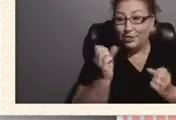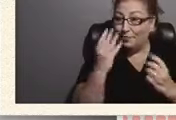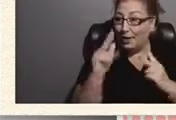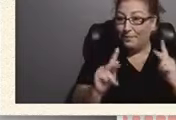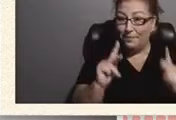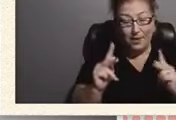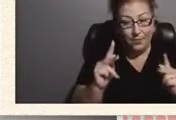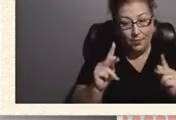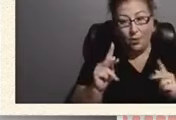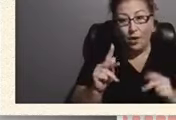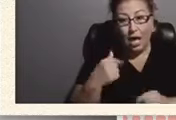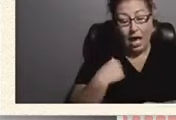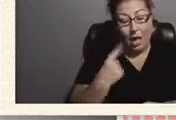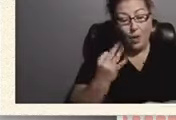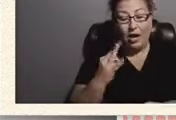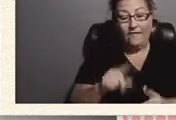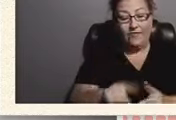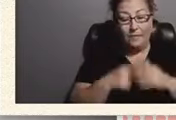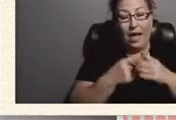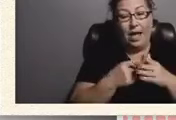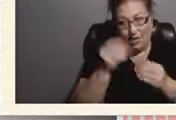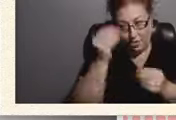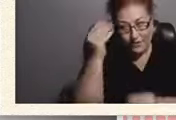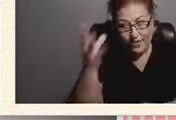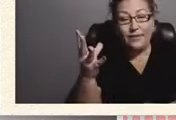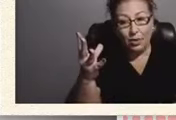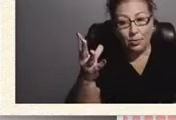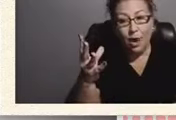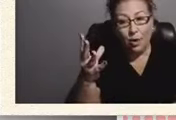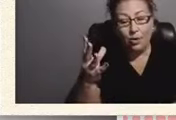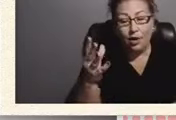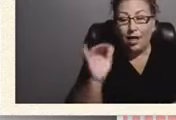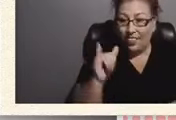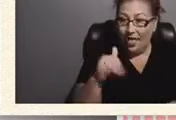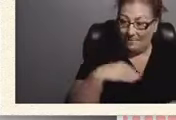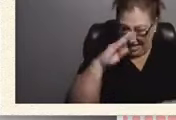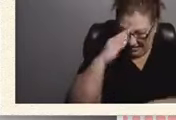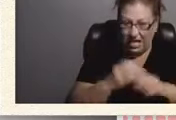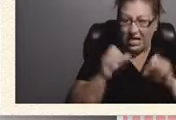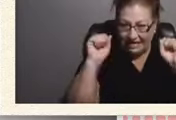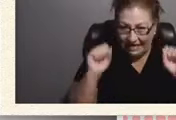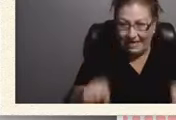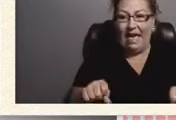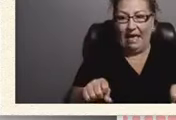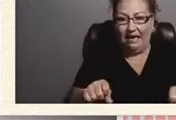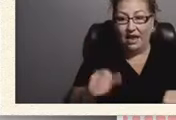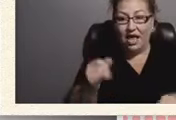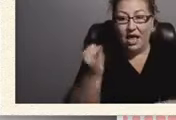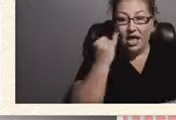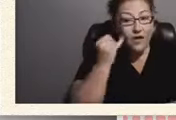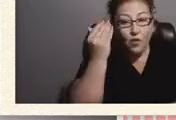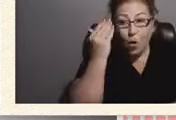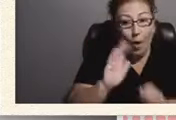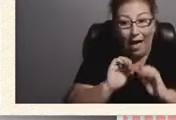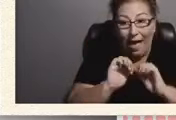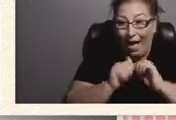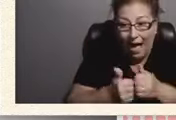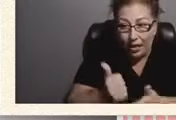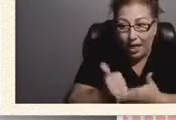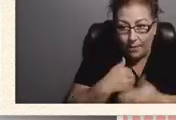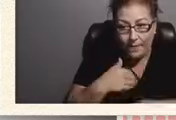pioneers of letting them know that my son can do it. If you don't know how to help my child,